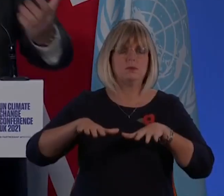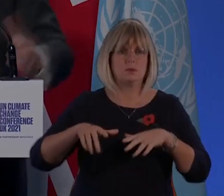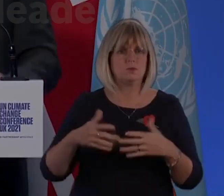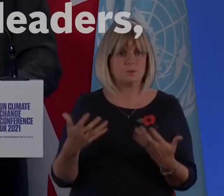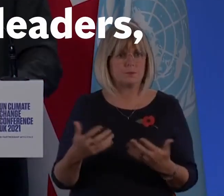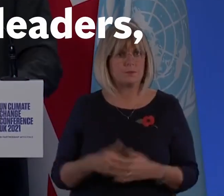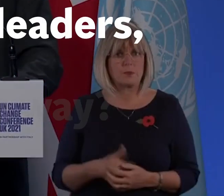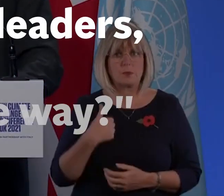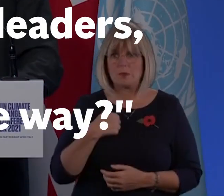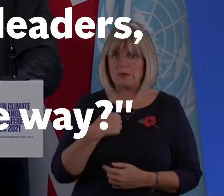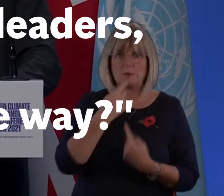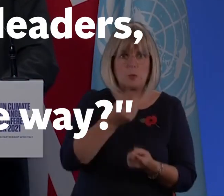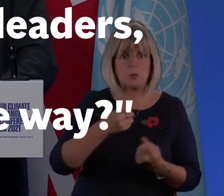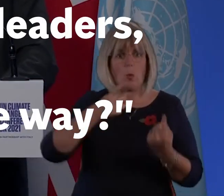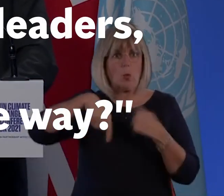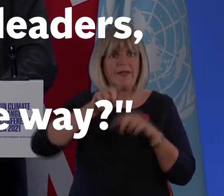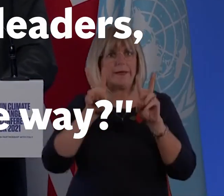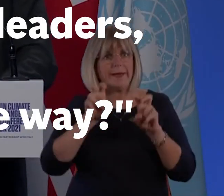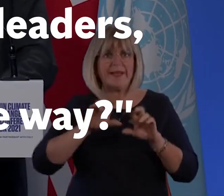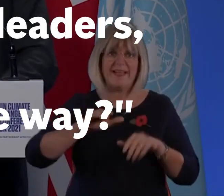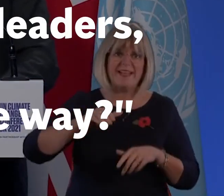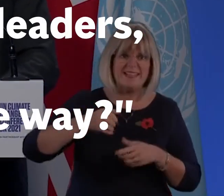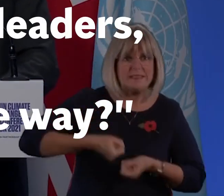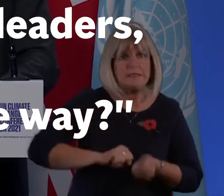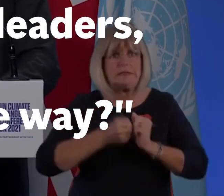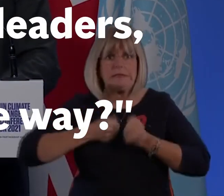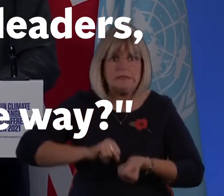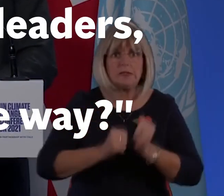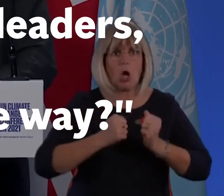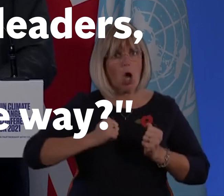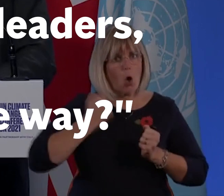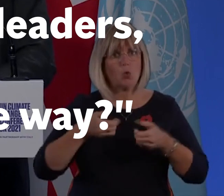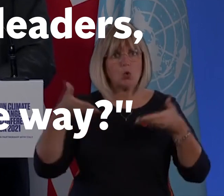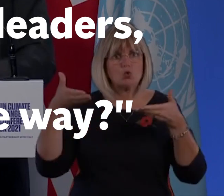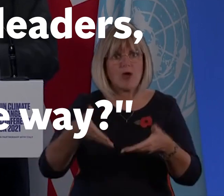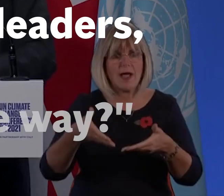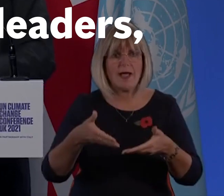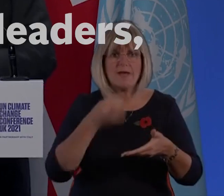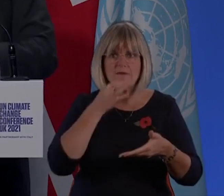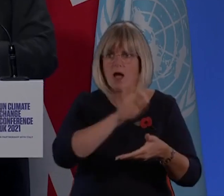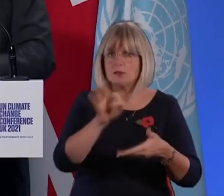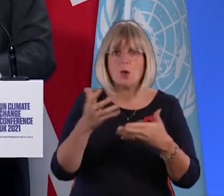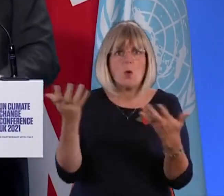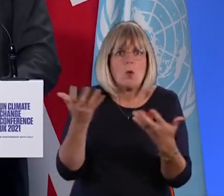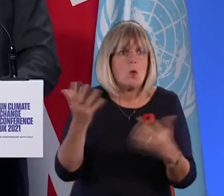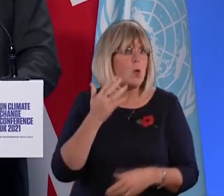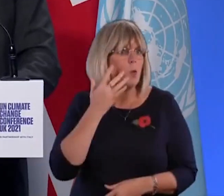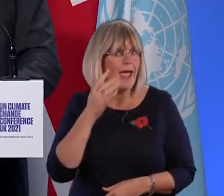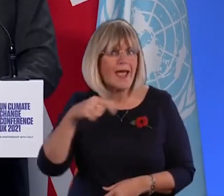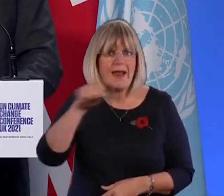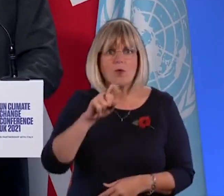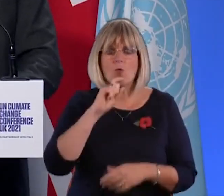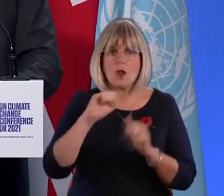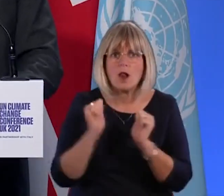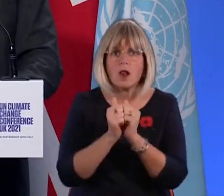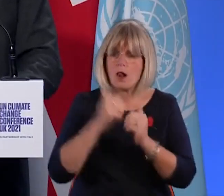And so I say to my fellow leaders, if you stood and applauded her then, you cannot now sit